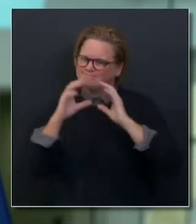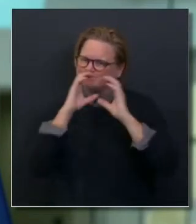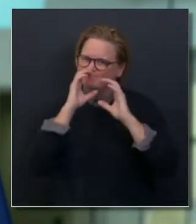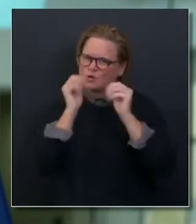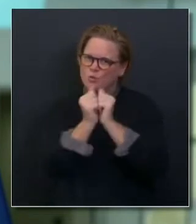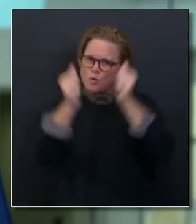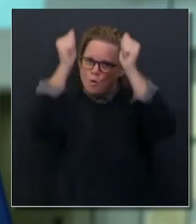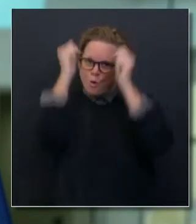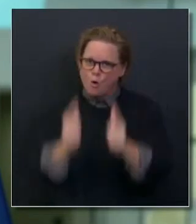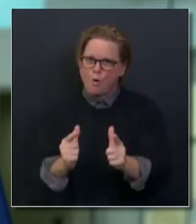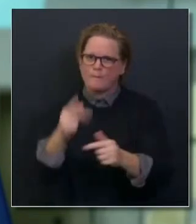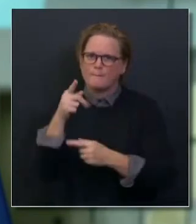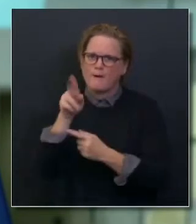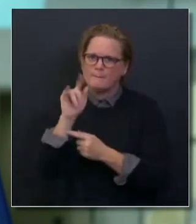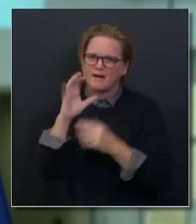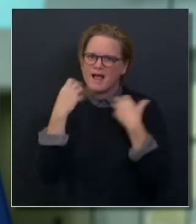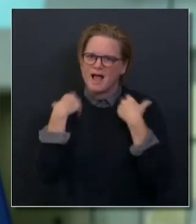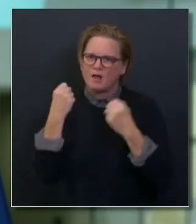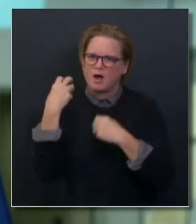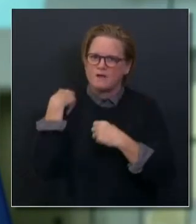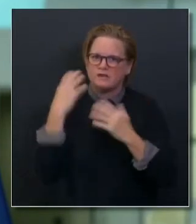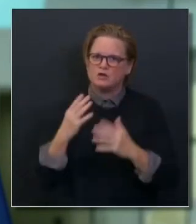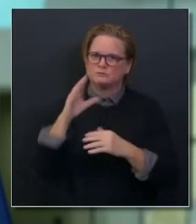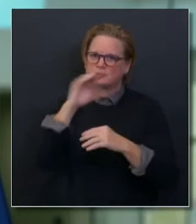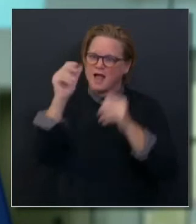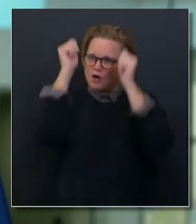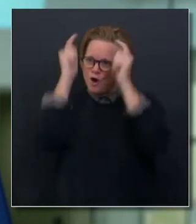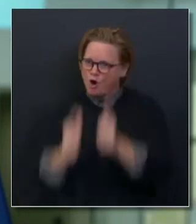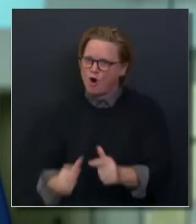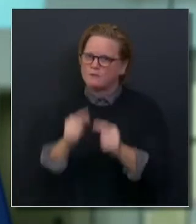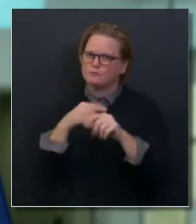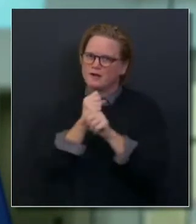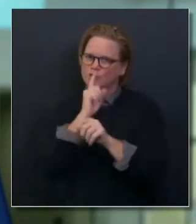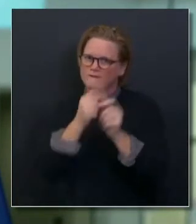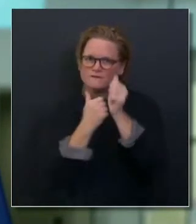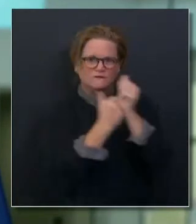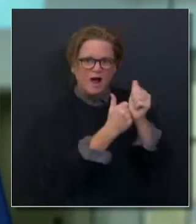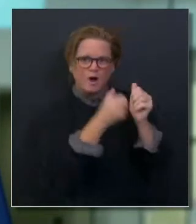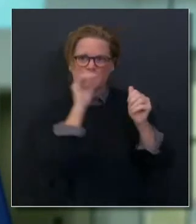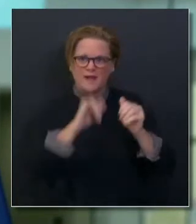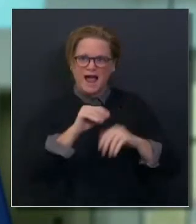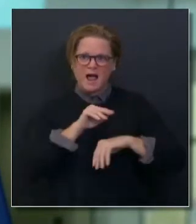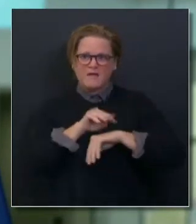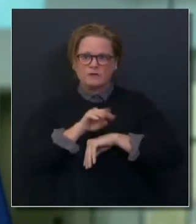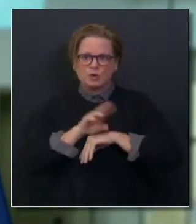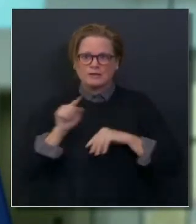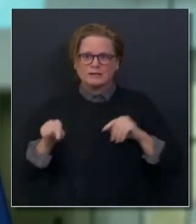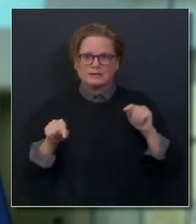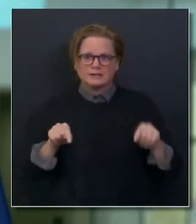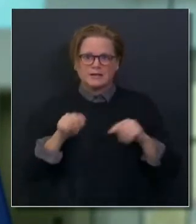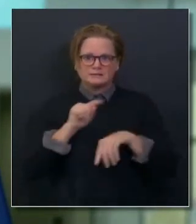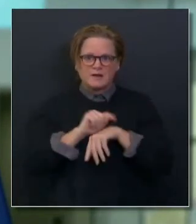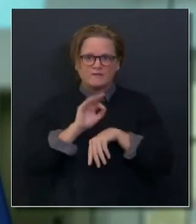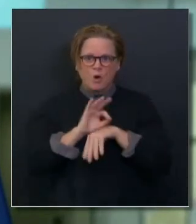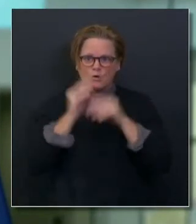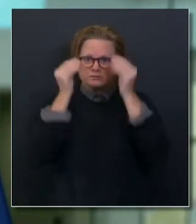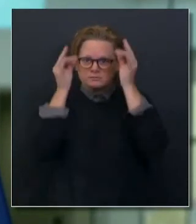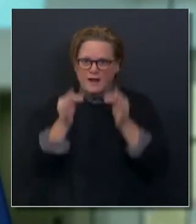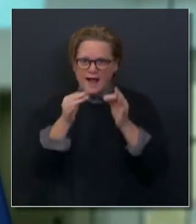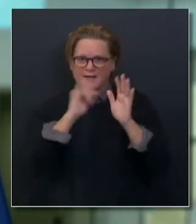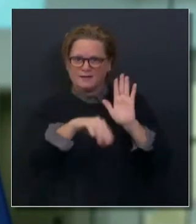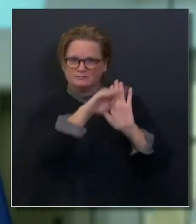direction, that we're prioritizing those who we know are in higher-risk situations or they themselves have